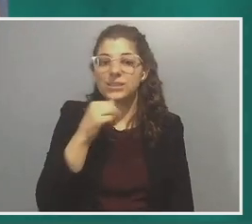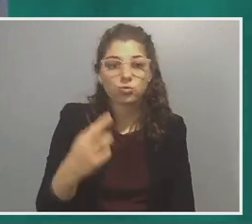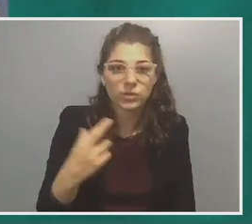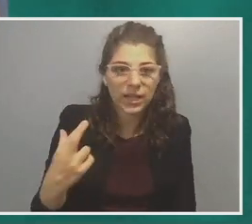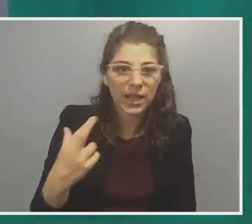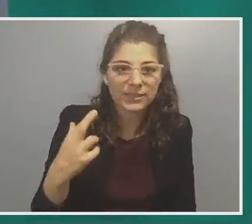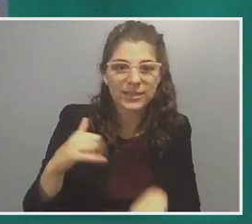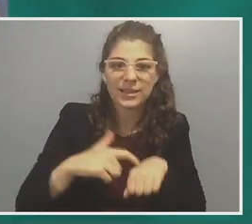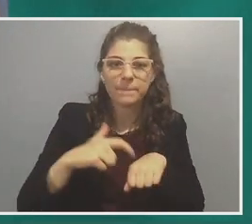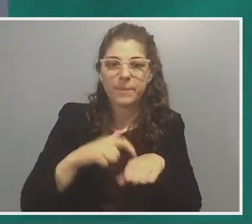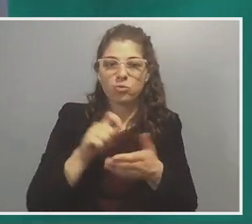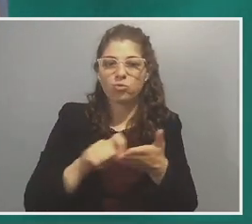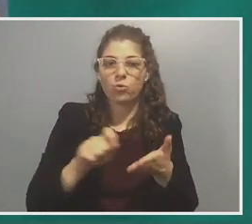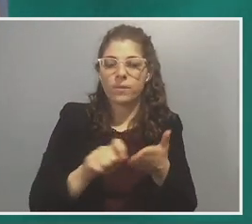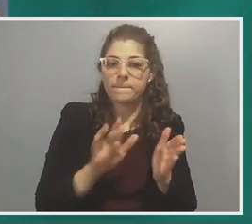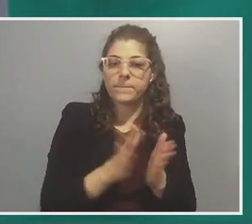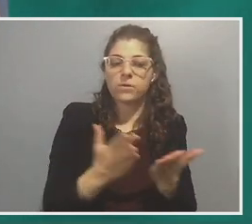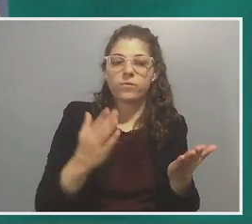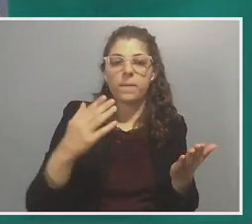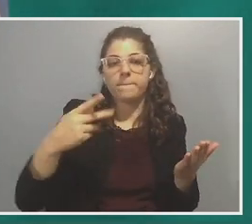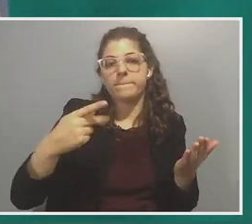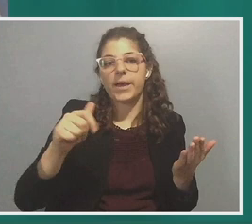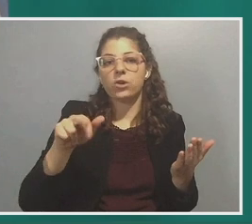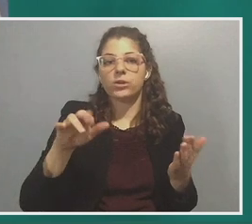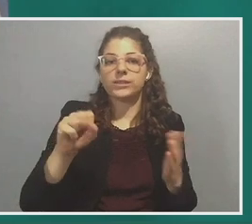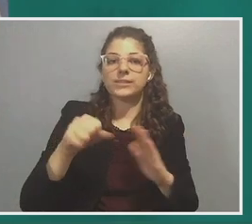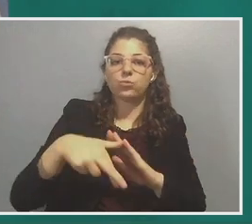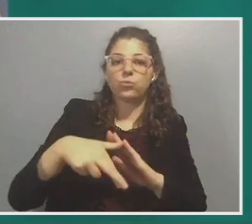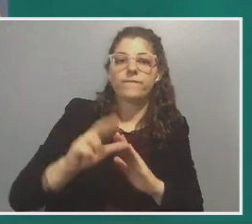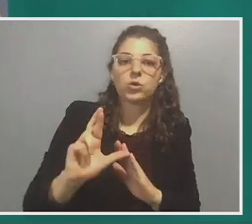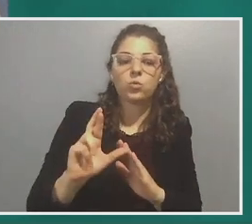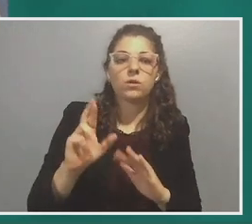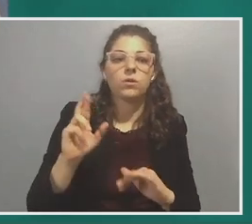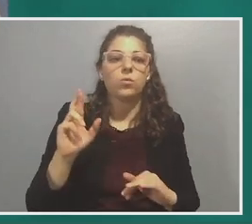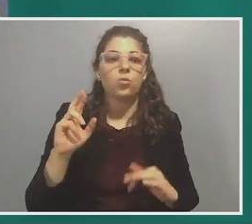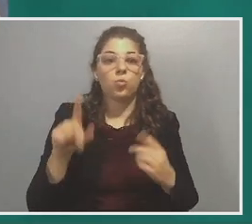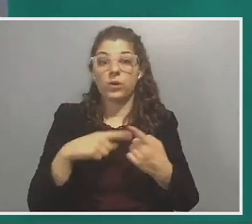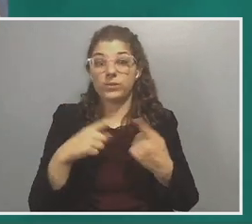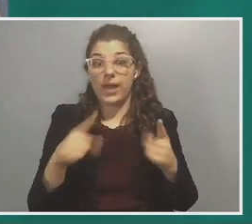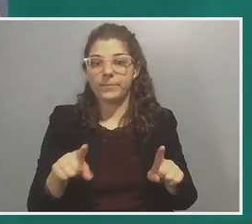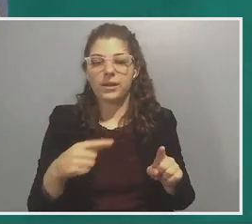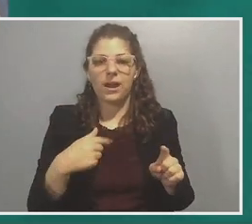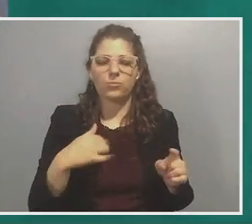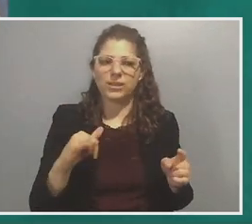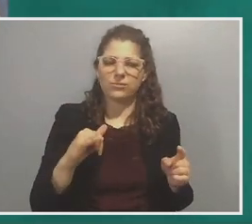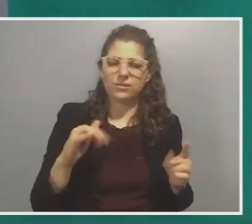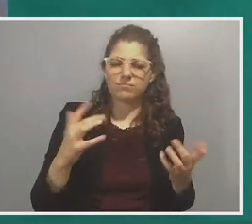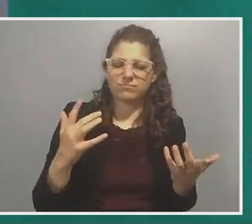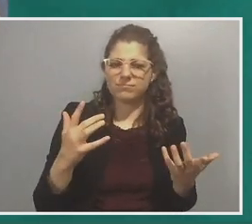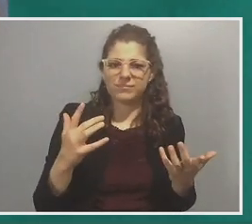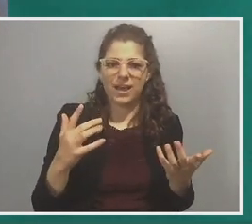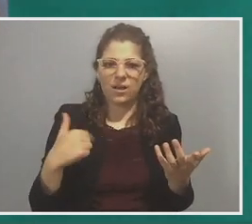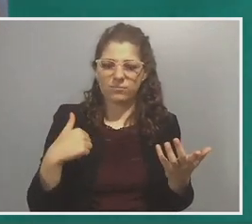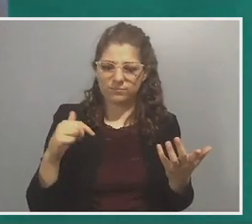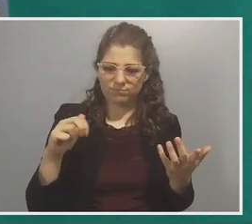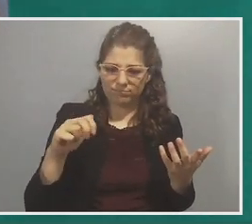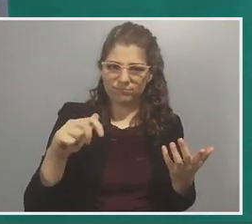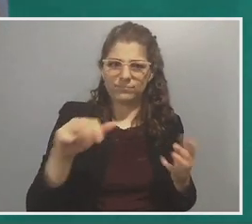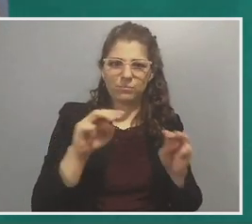I wrote a piece for the Paris review about it when it was happening. And I was like, I was walking, you know, that I walked through this museum